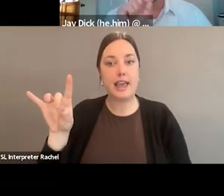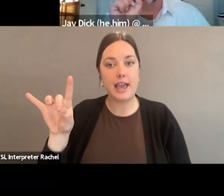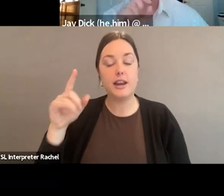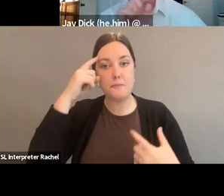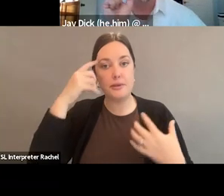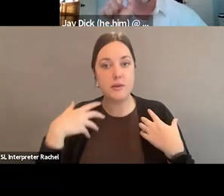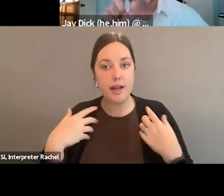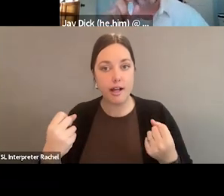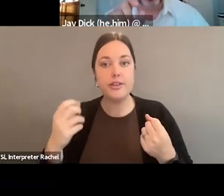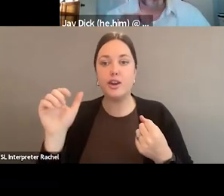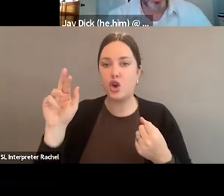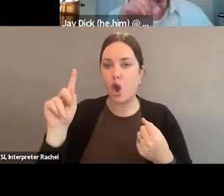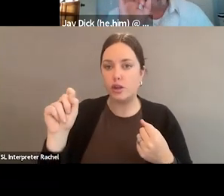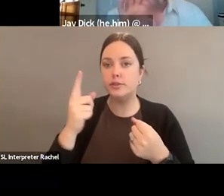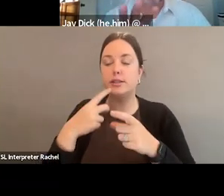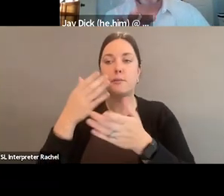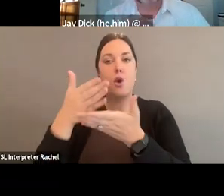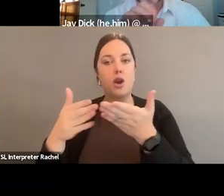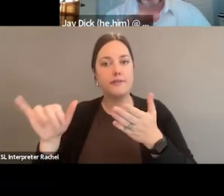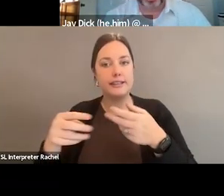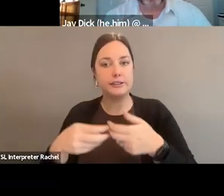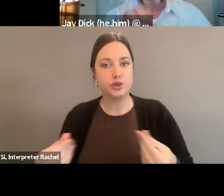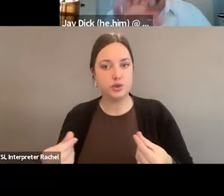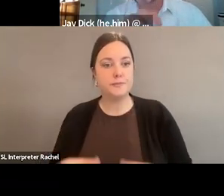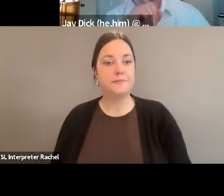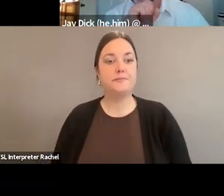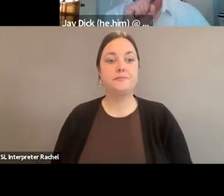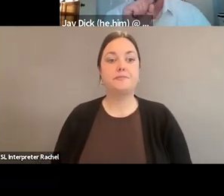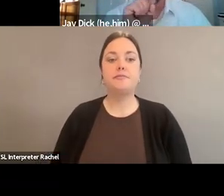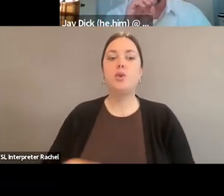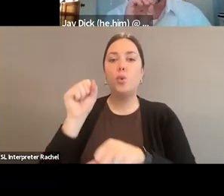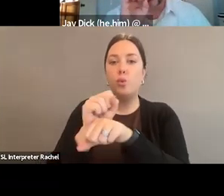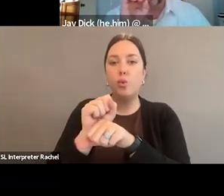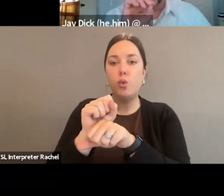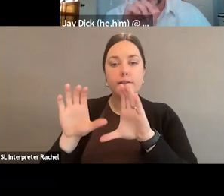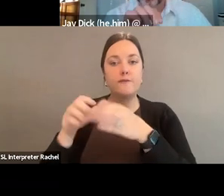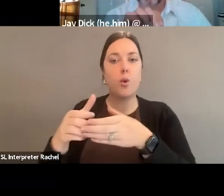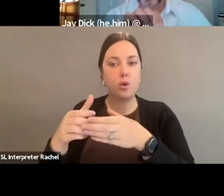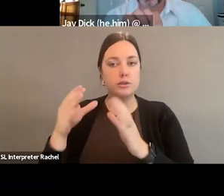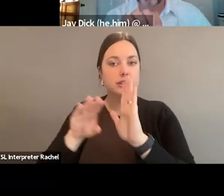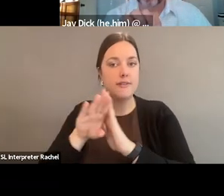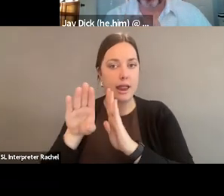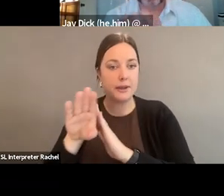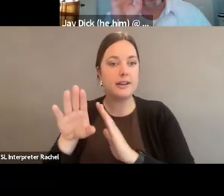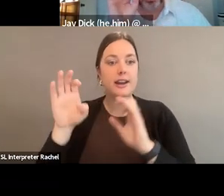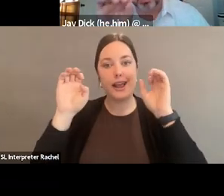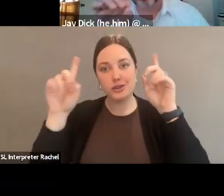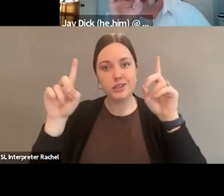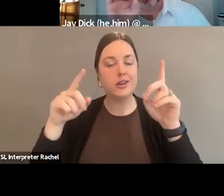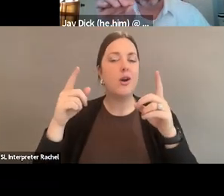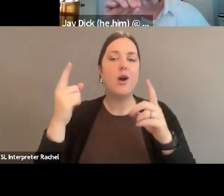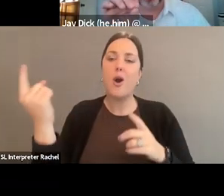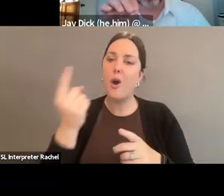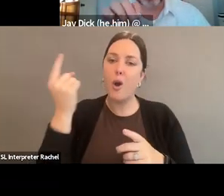hey, the arts are really part of the solution here. Workforce development and education are always areas where the arts play a role there. So,